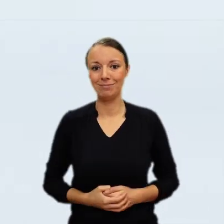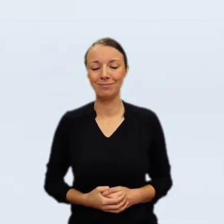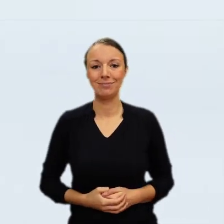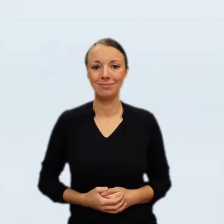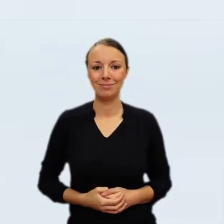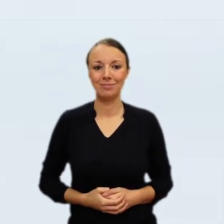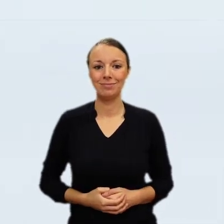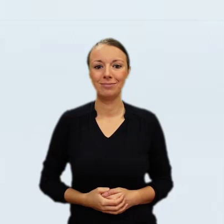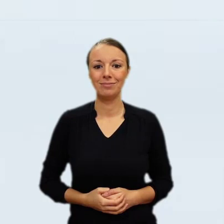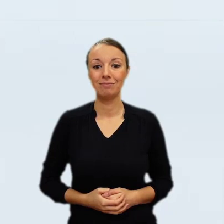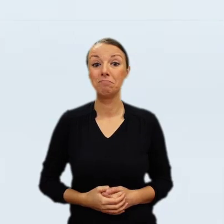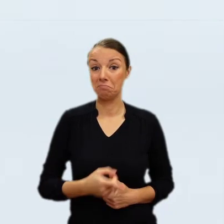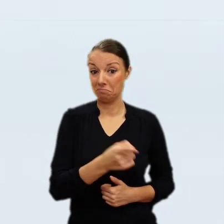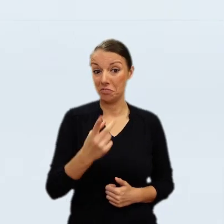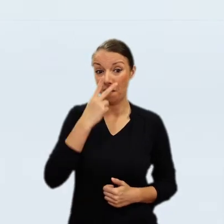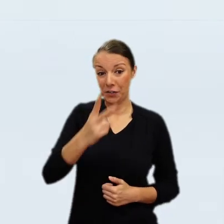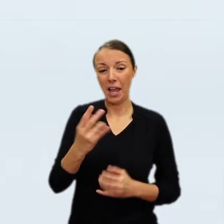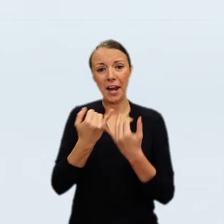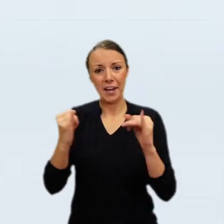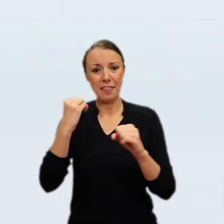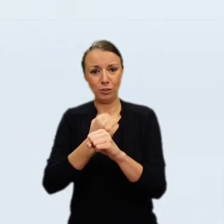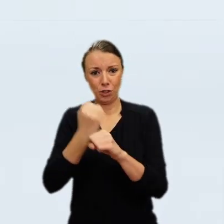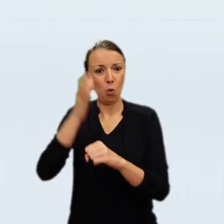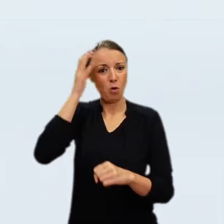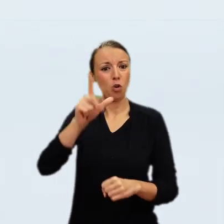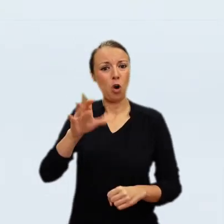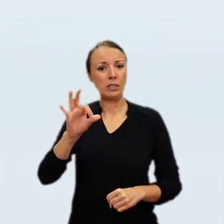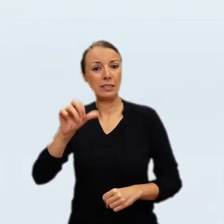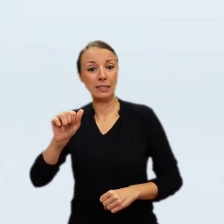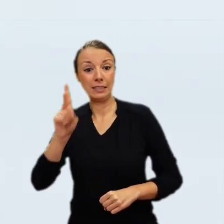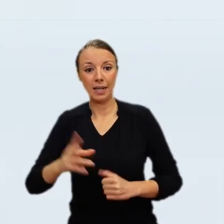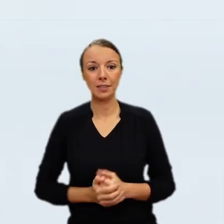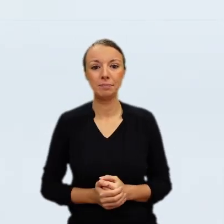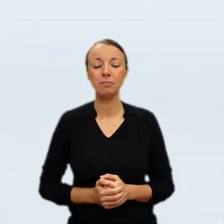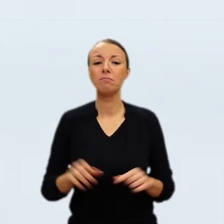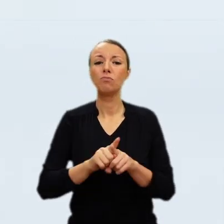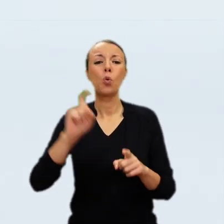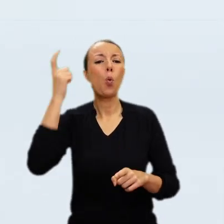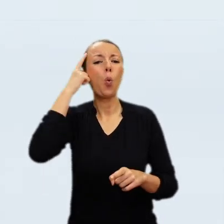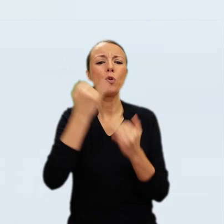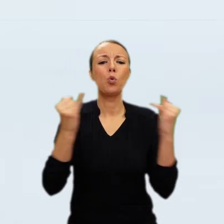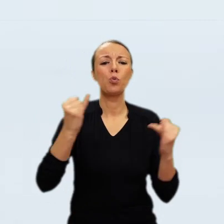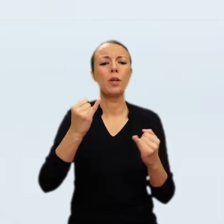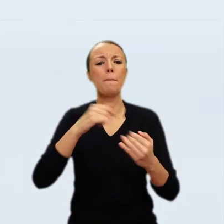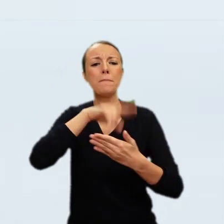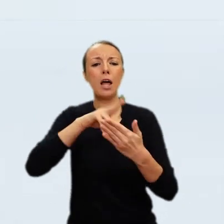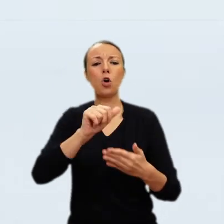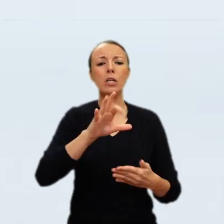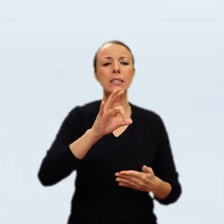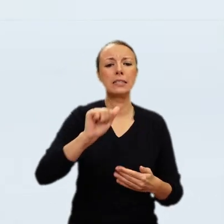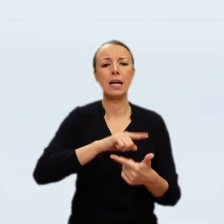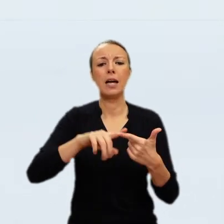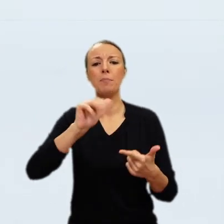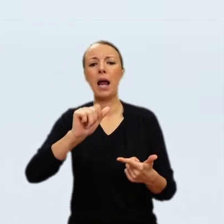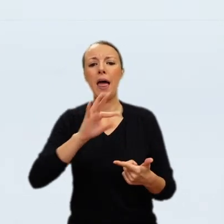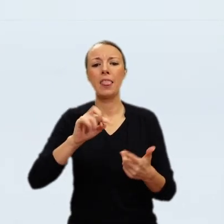to Fry. In the spring of 1910, the Polish rider left Poland. Two issues needed to be resolved before the painting could